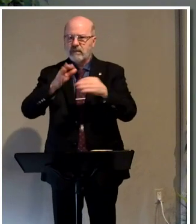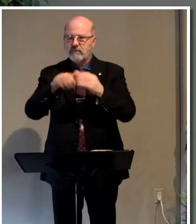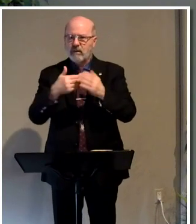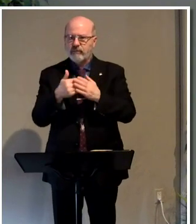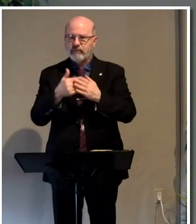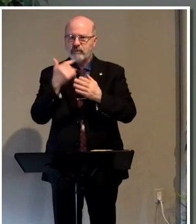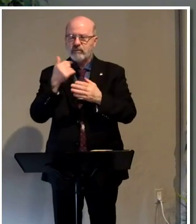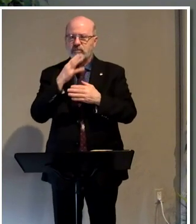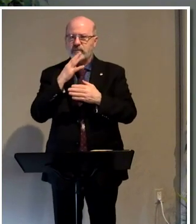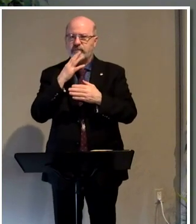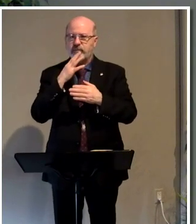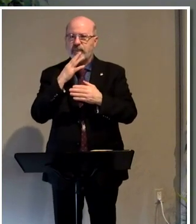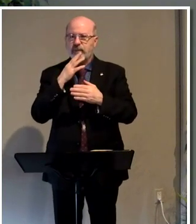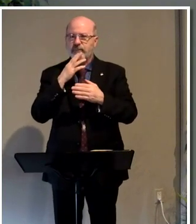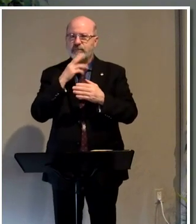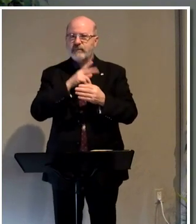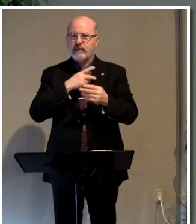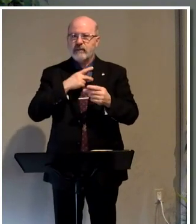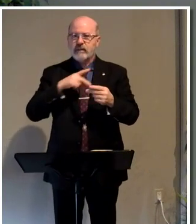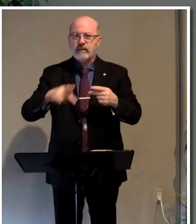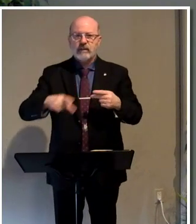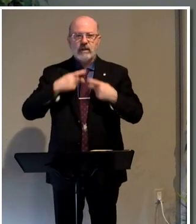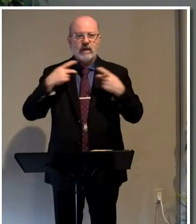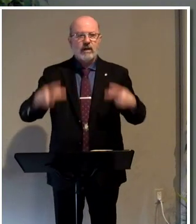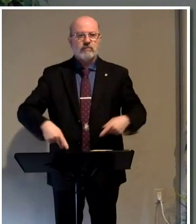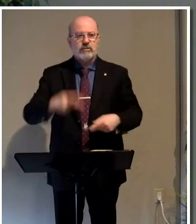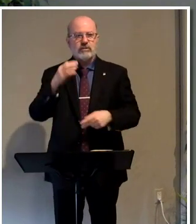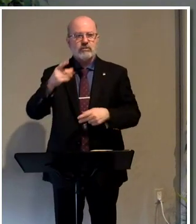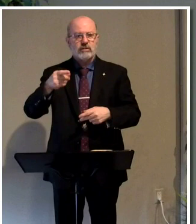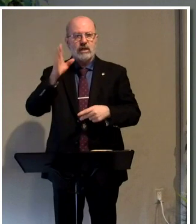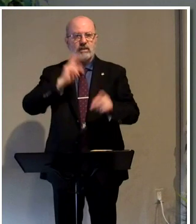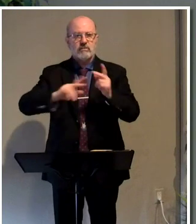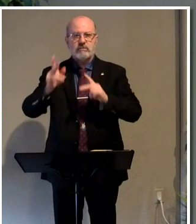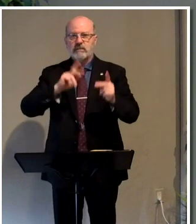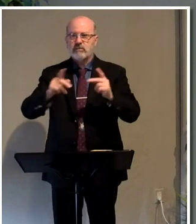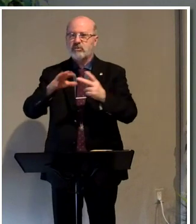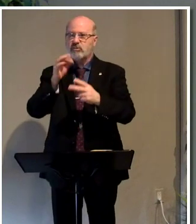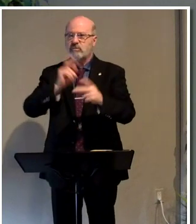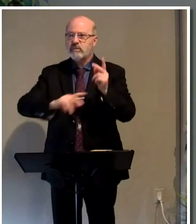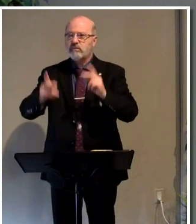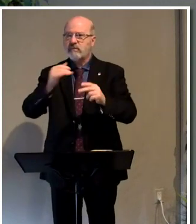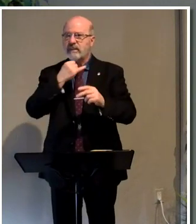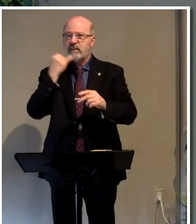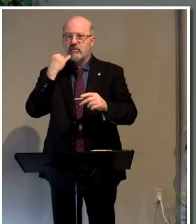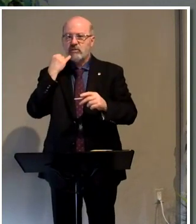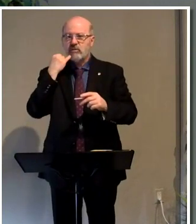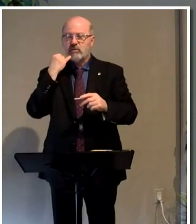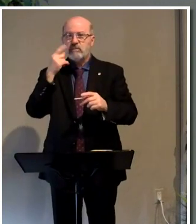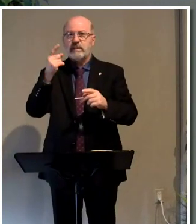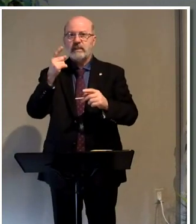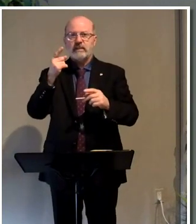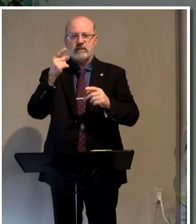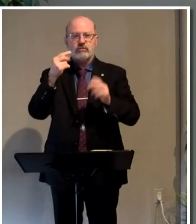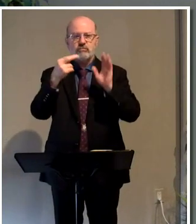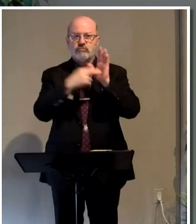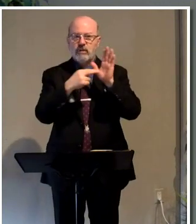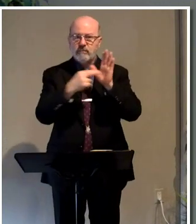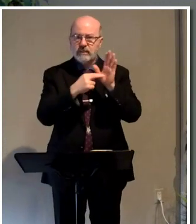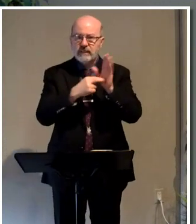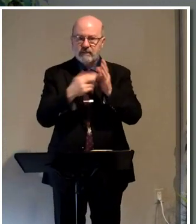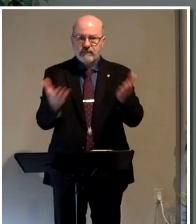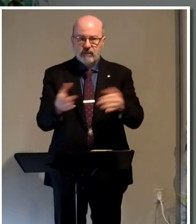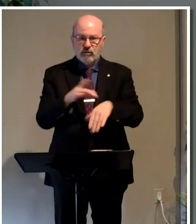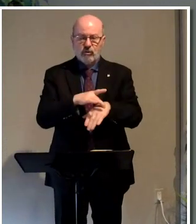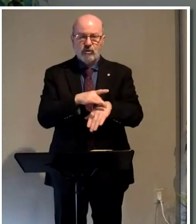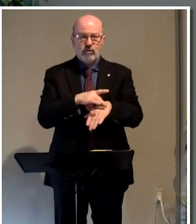to mention a priesthood. Obviously, we know that God's people, the chosen people of Israel, were to be his representatives on earth.